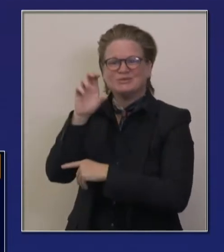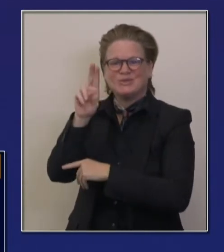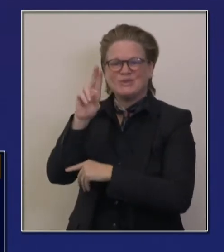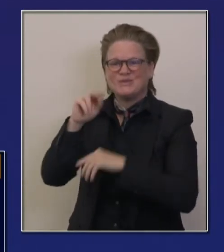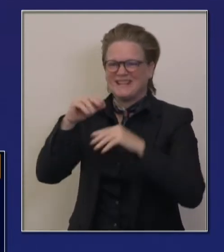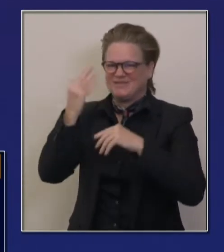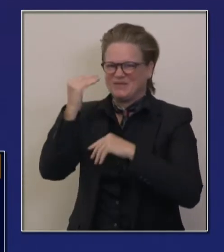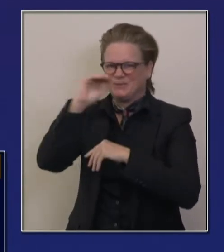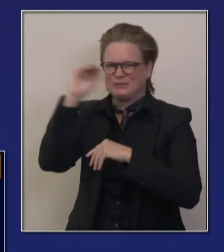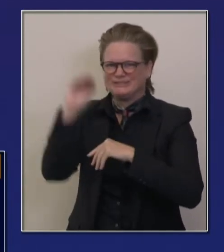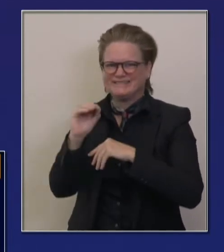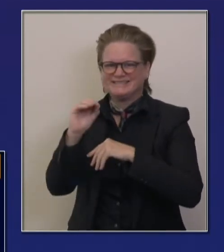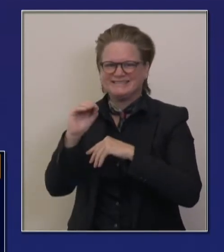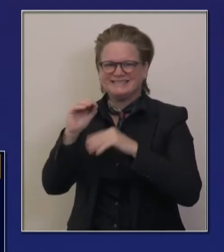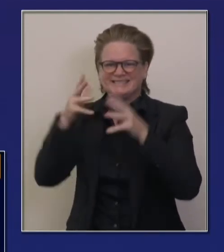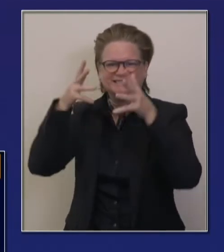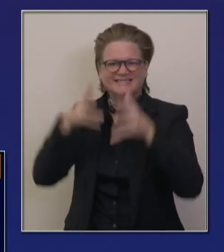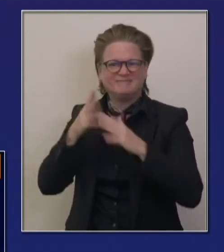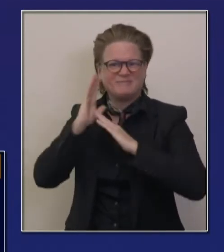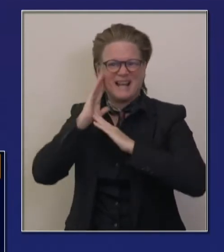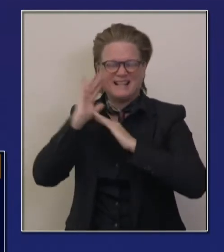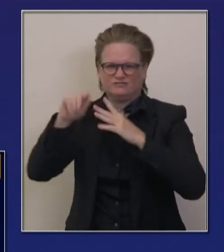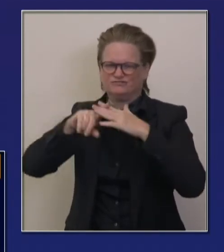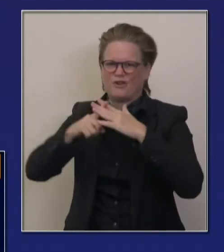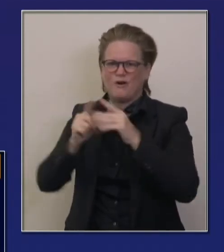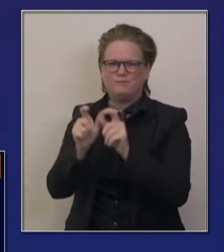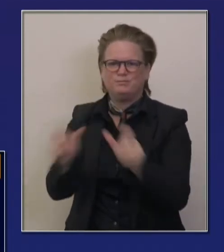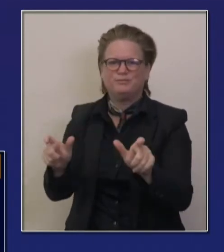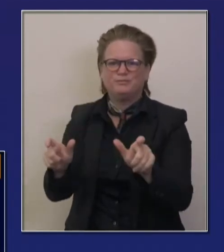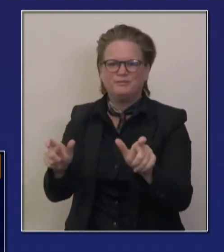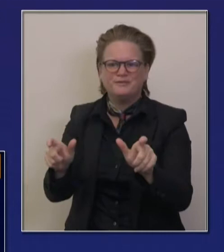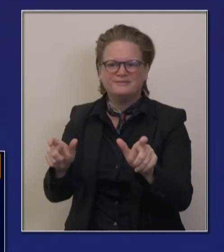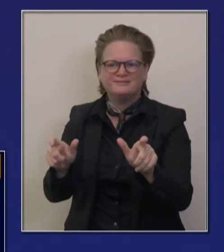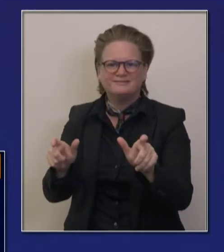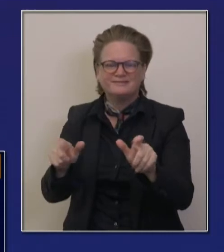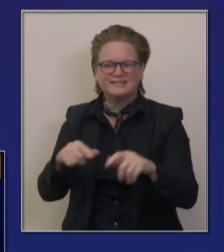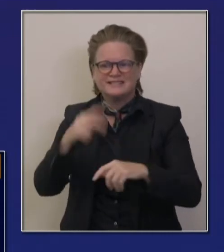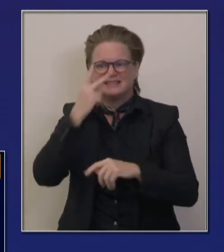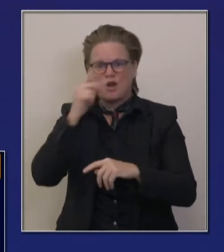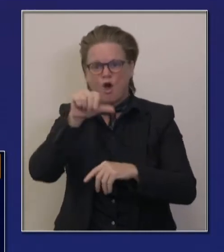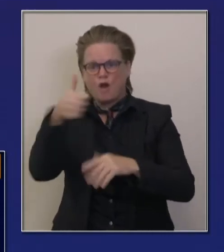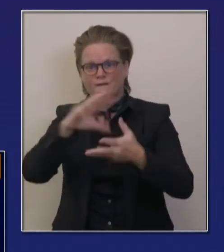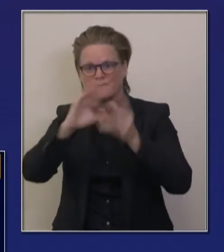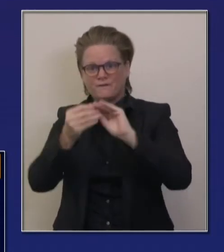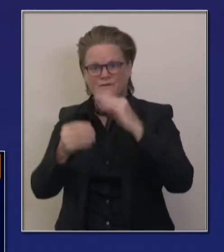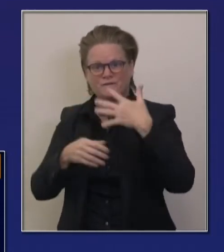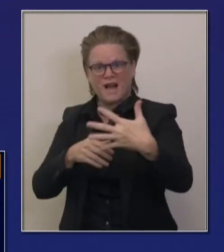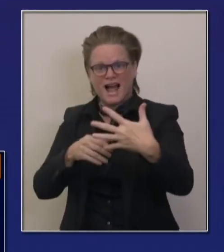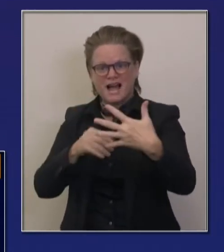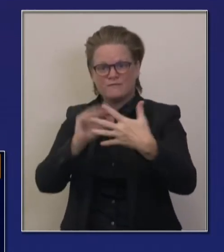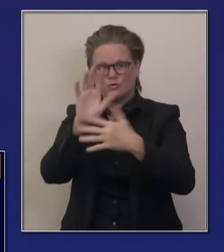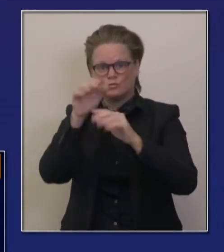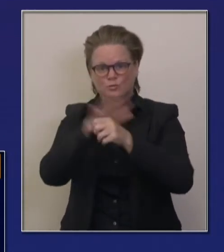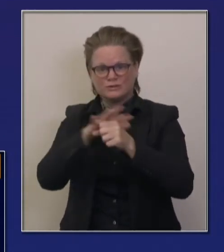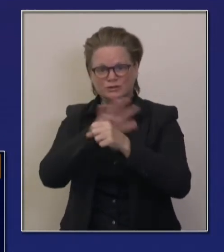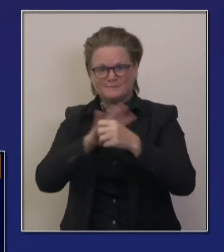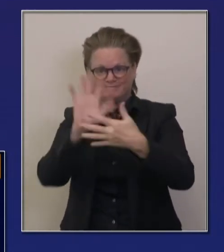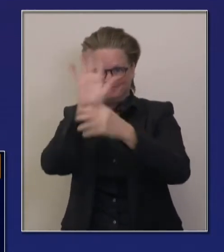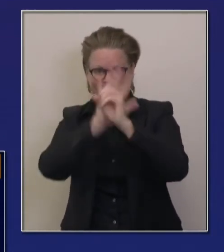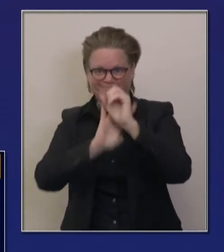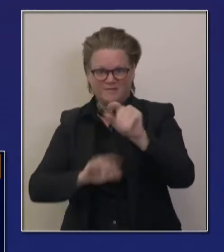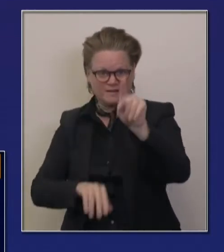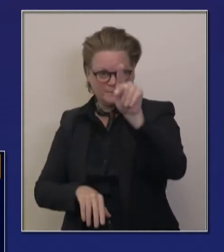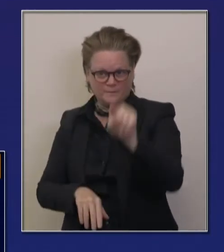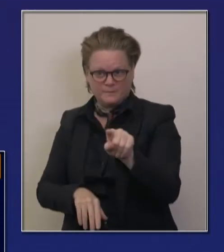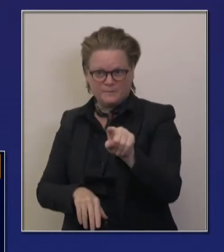Here's your current ICU capacity, at least as of late last night. each region again reflected, uh, in the map